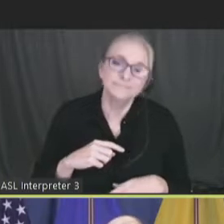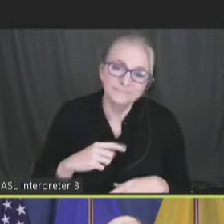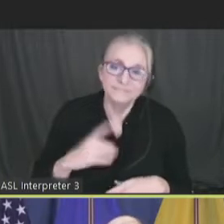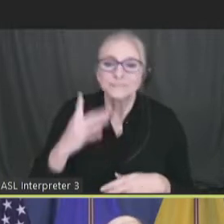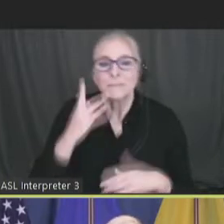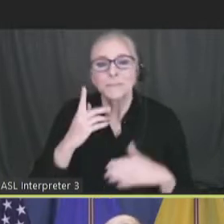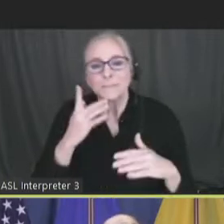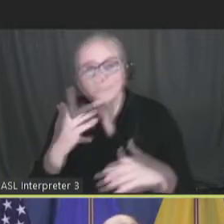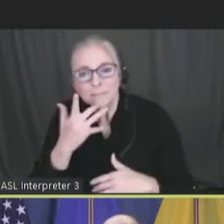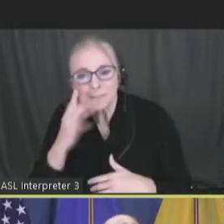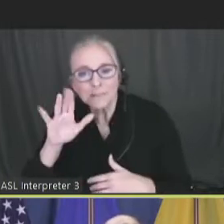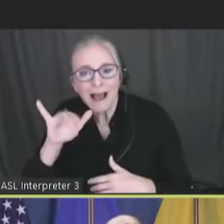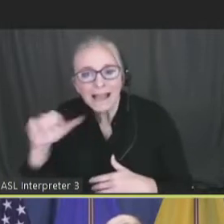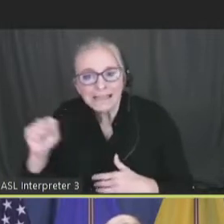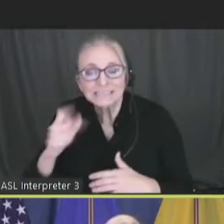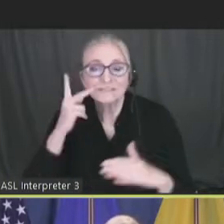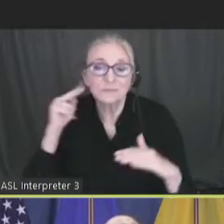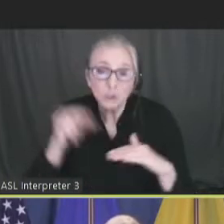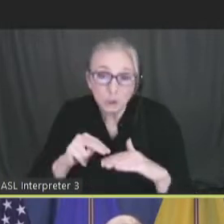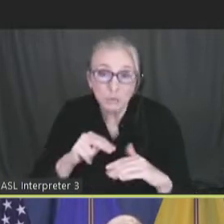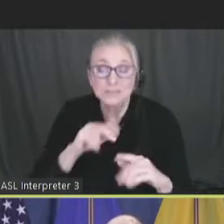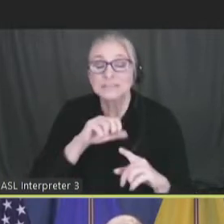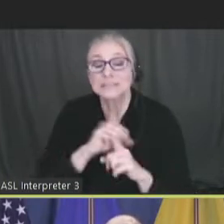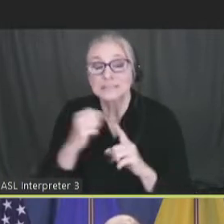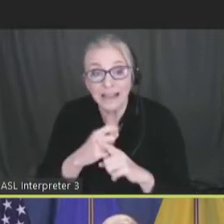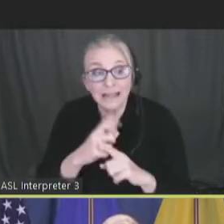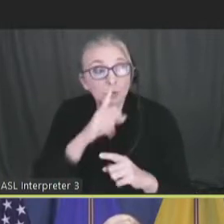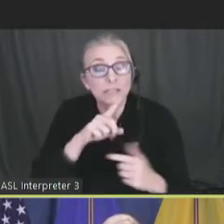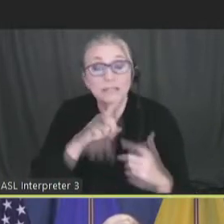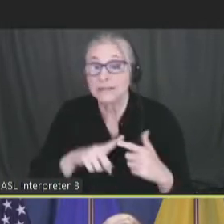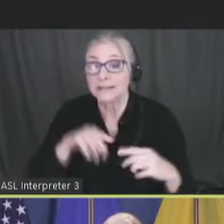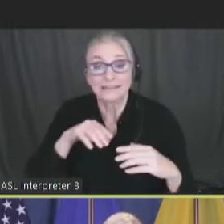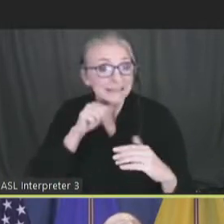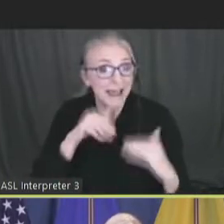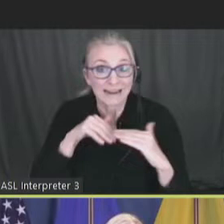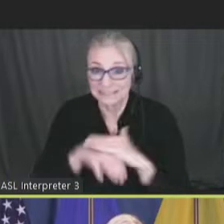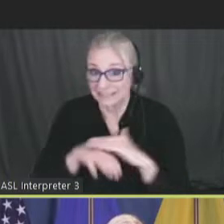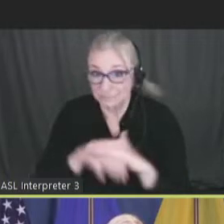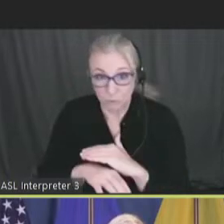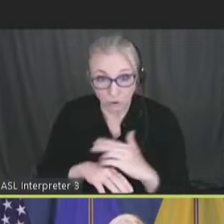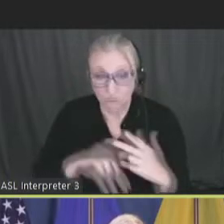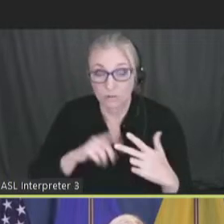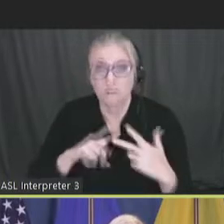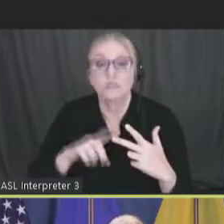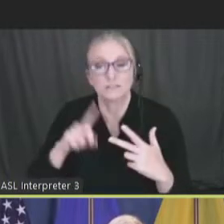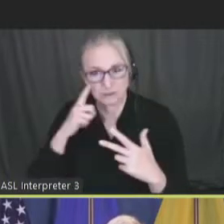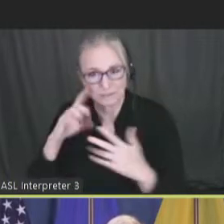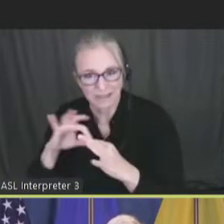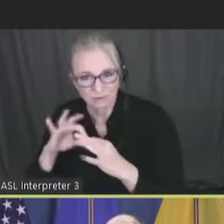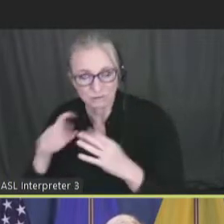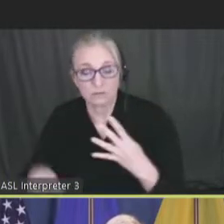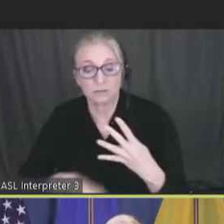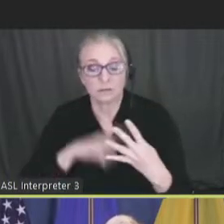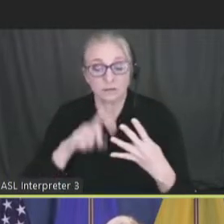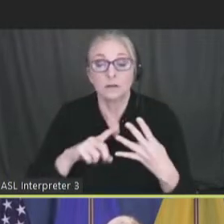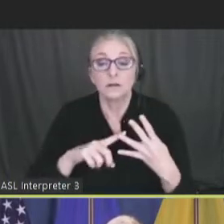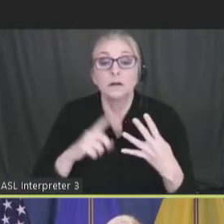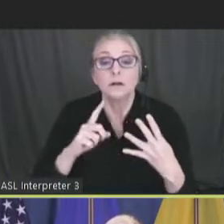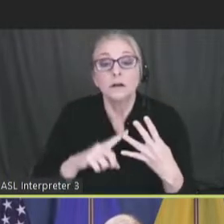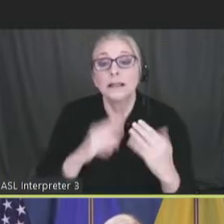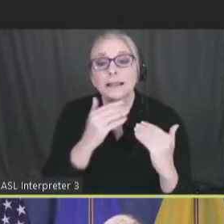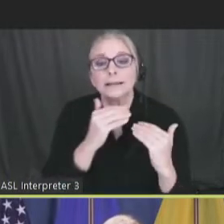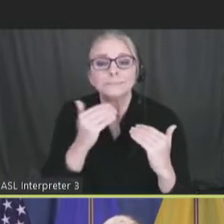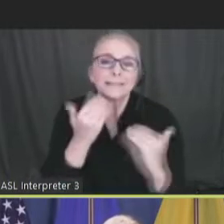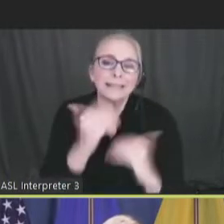in our society. Second is inaccessibility, as was mentioned just now. Third is limited